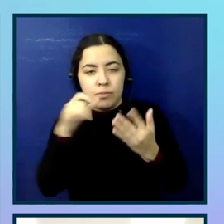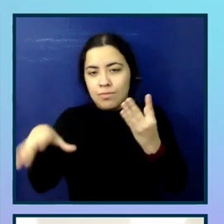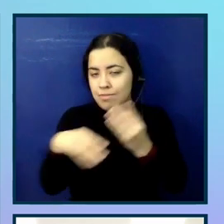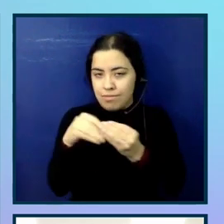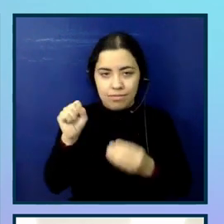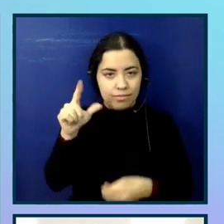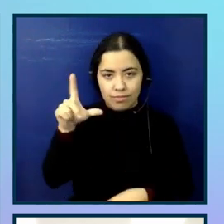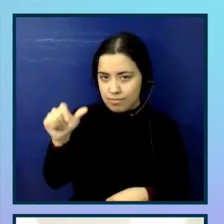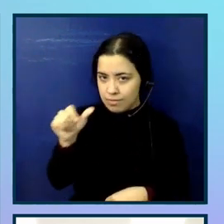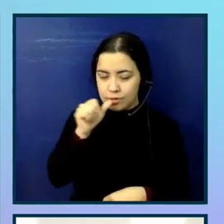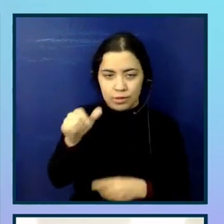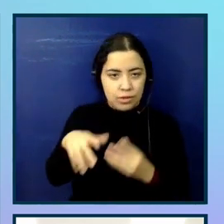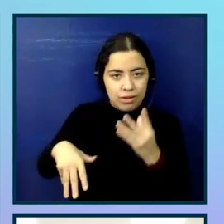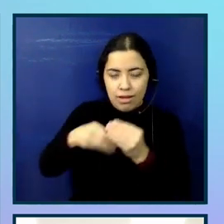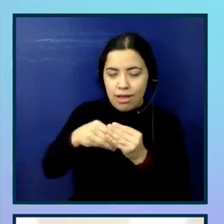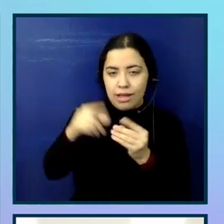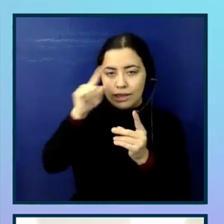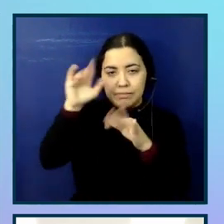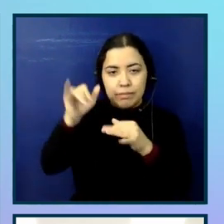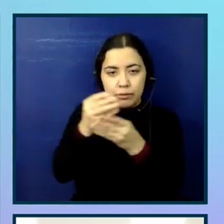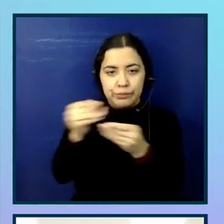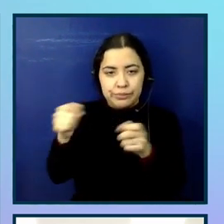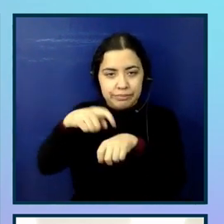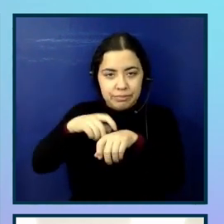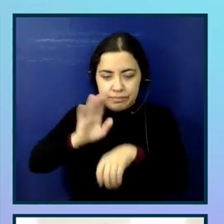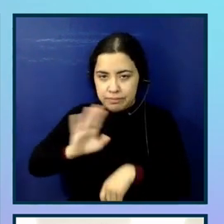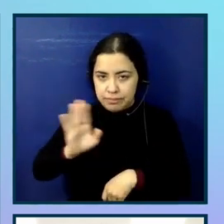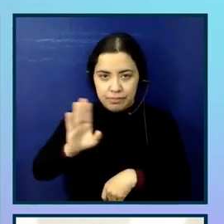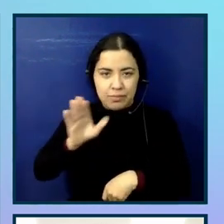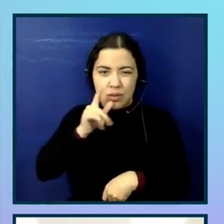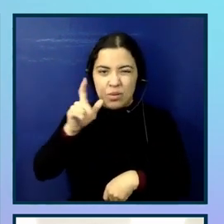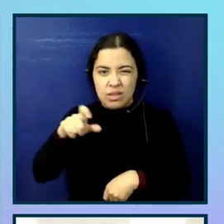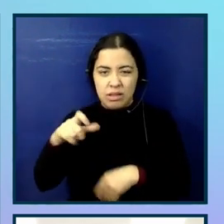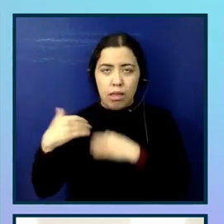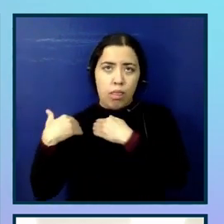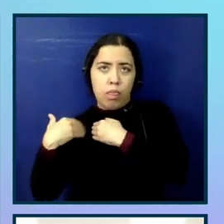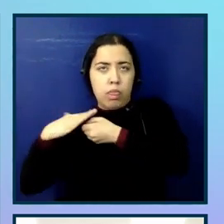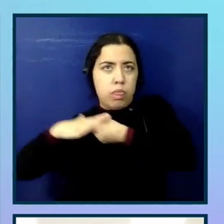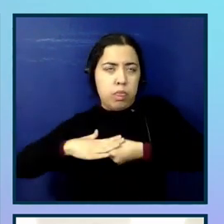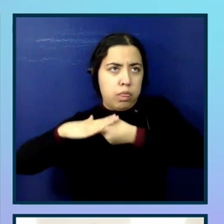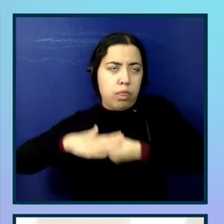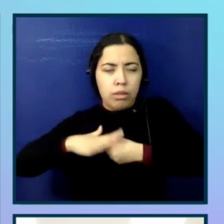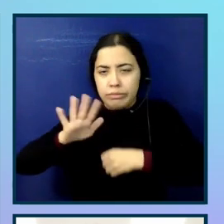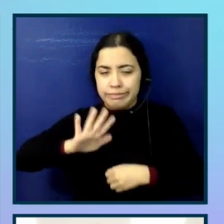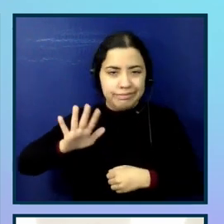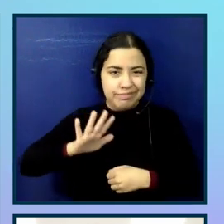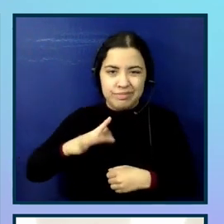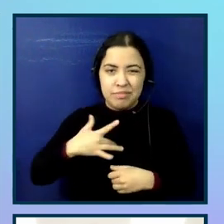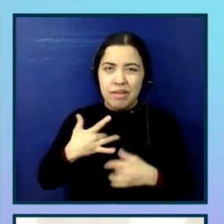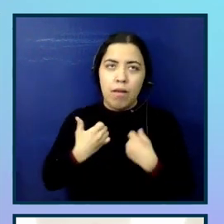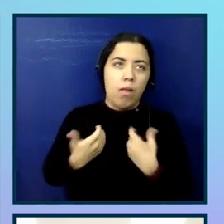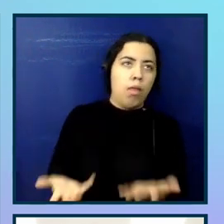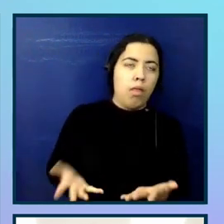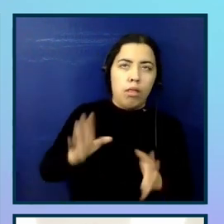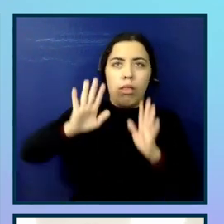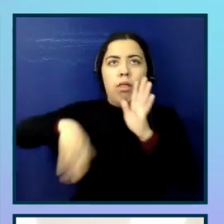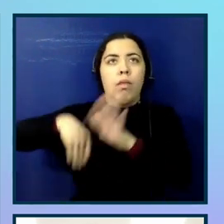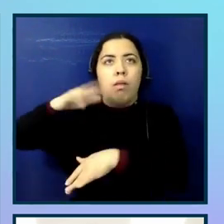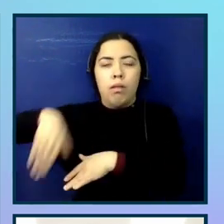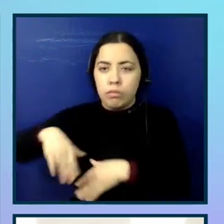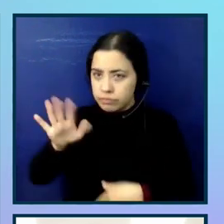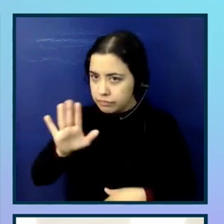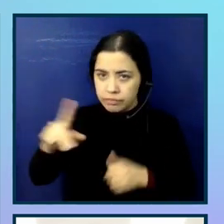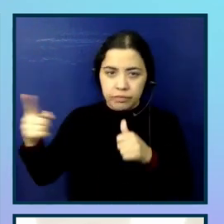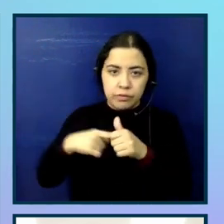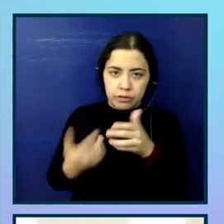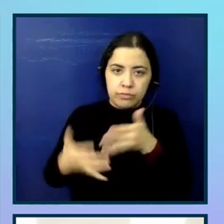or expected resolution times initially. This only puts unnecessary pressure on your teams and it can be quite demotivating. You have to do the education